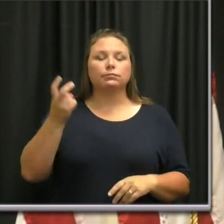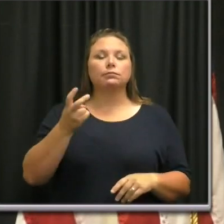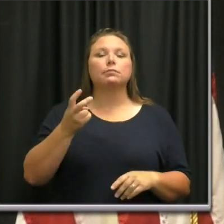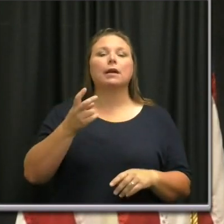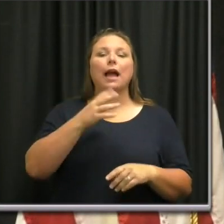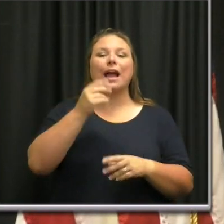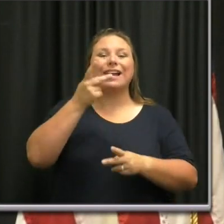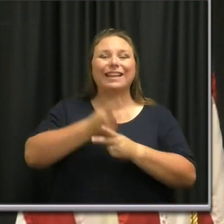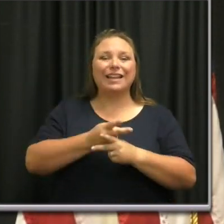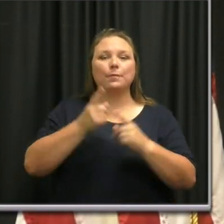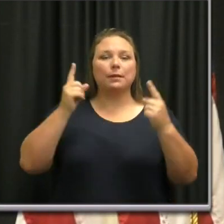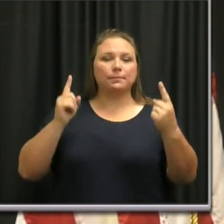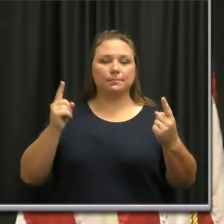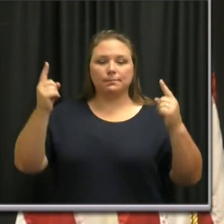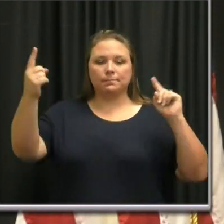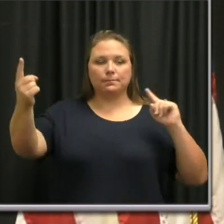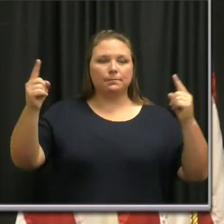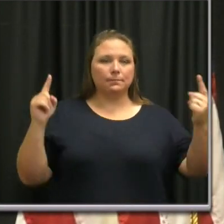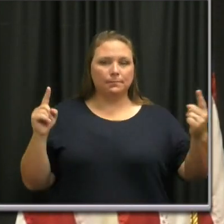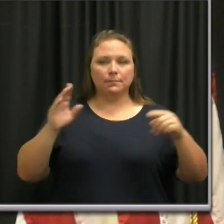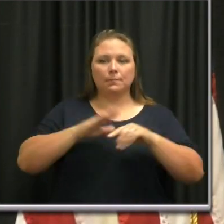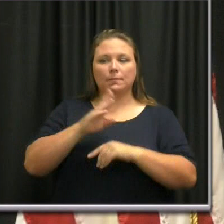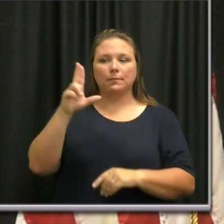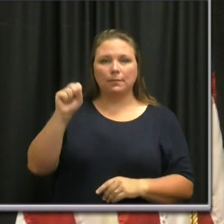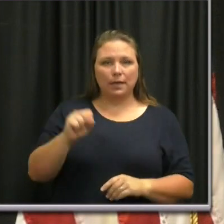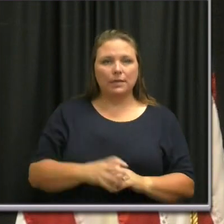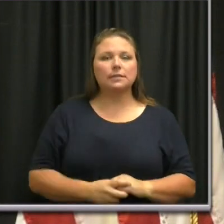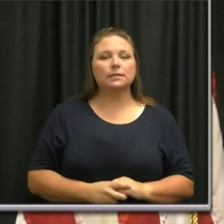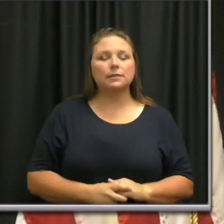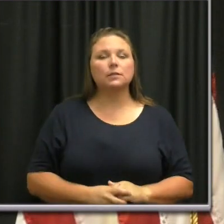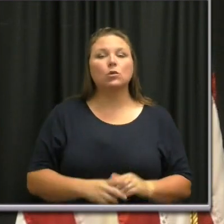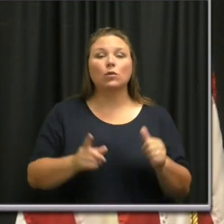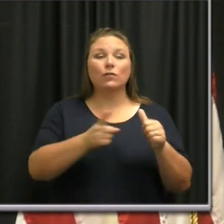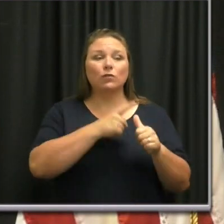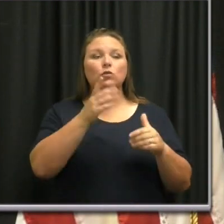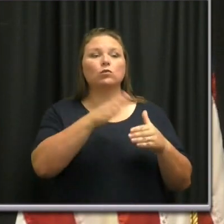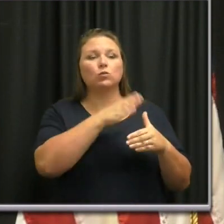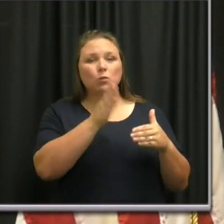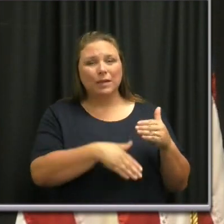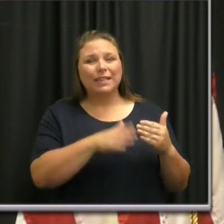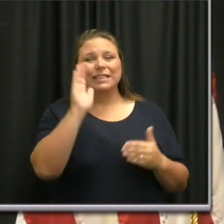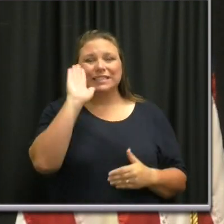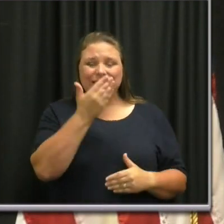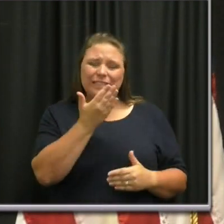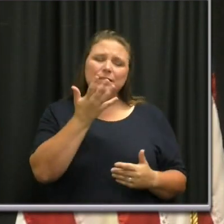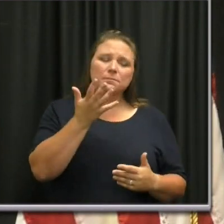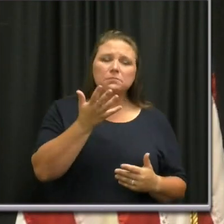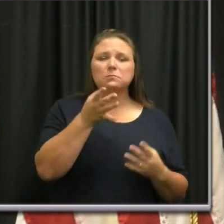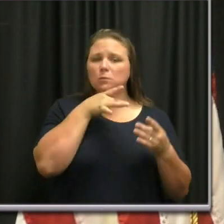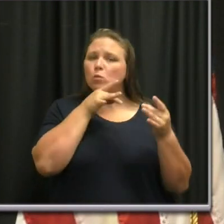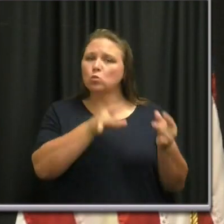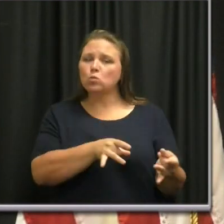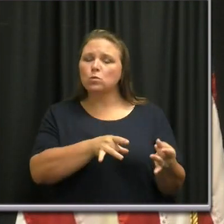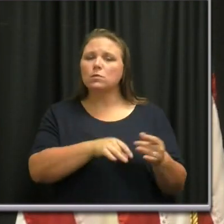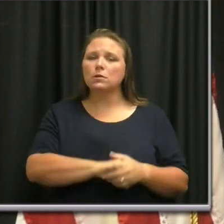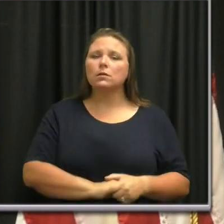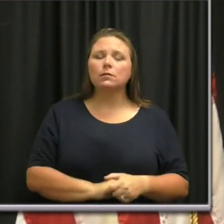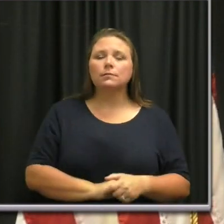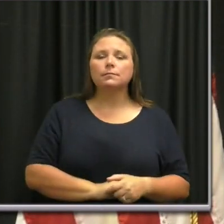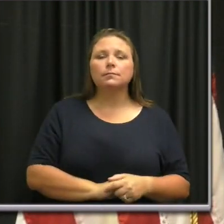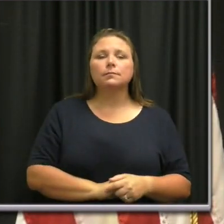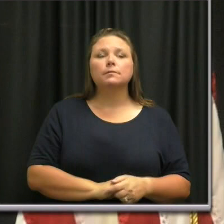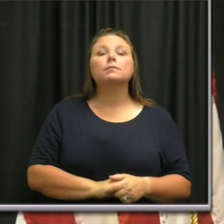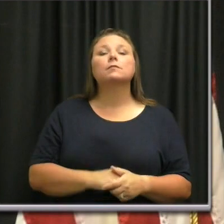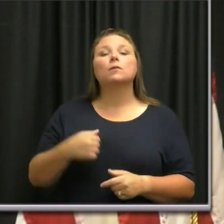also maintaining social distancing. So, uh, on the first weekend, it seemed to go smoothly. Uh, we